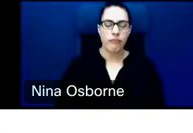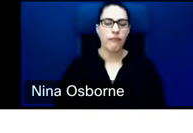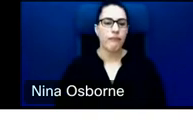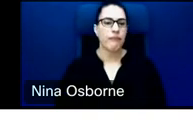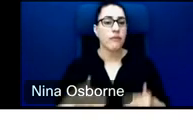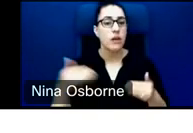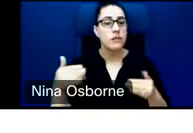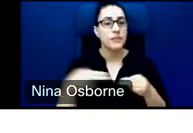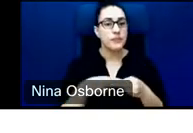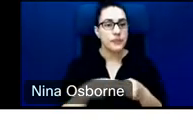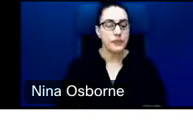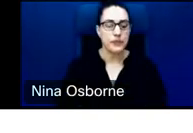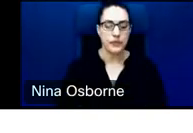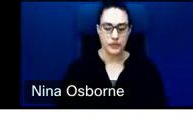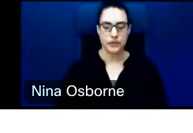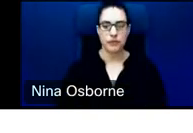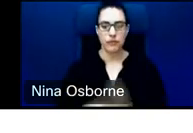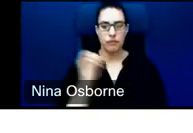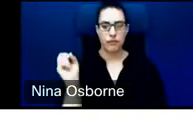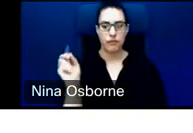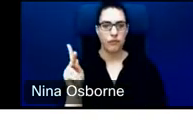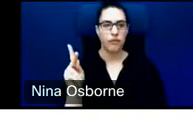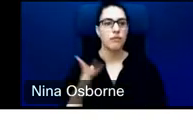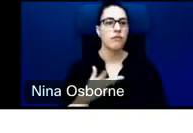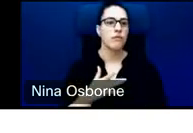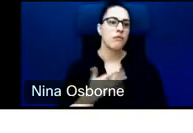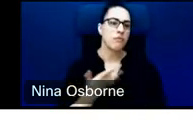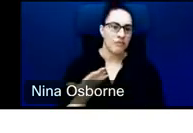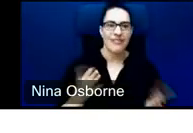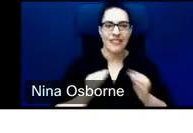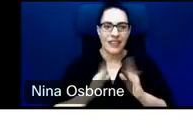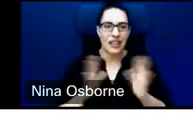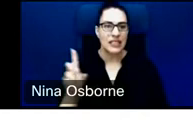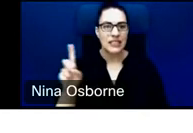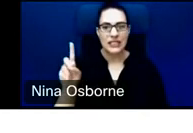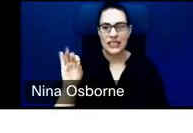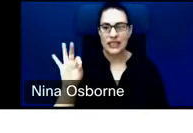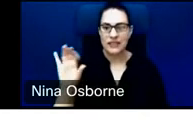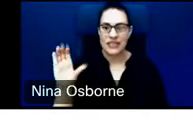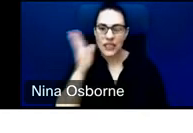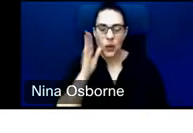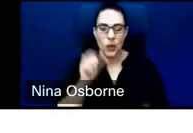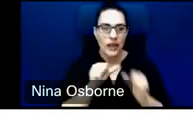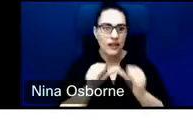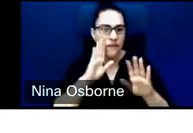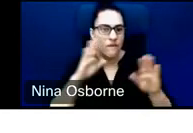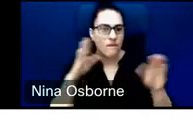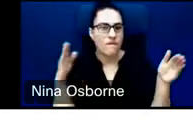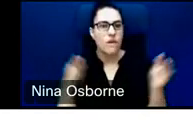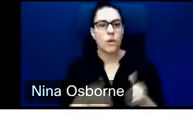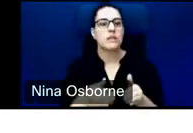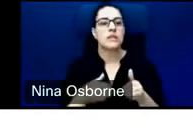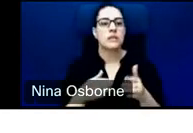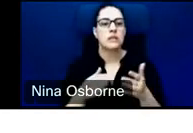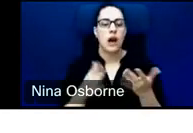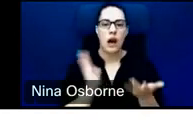Okay. And so, you know, I think it's safe to say that, you know, DFC continues to focus on growing our